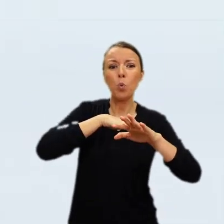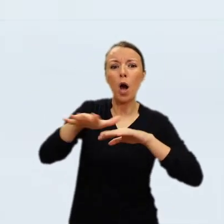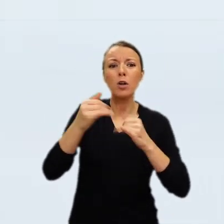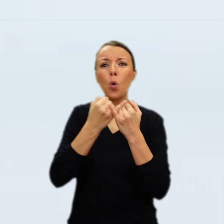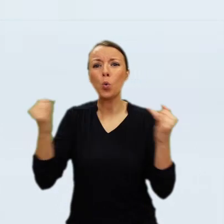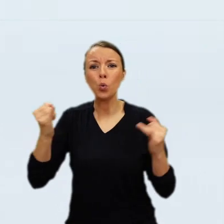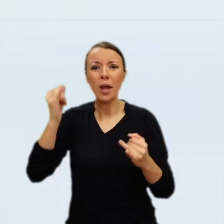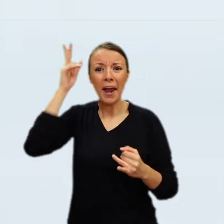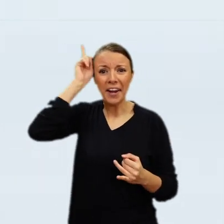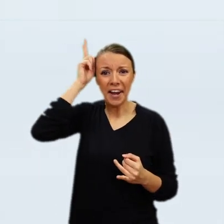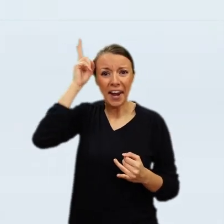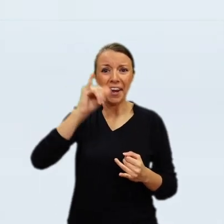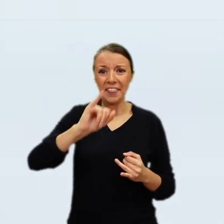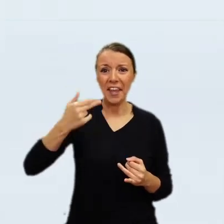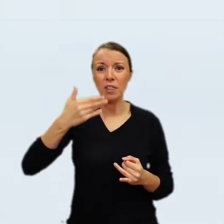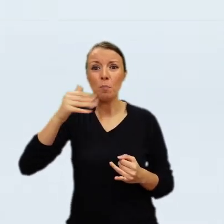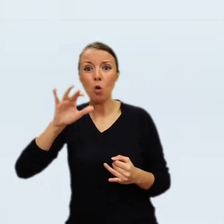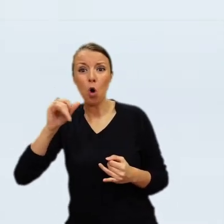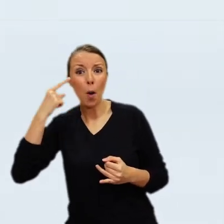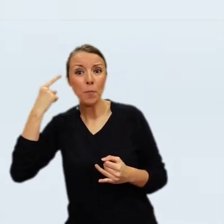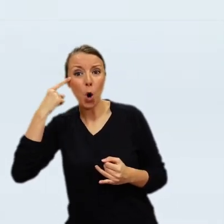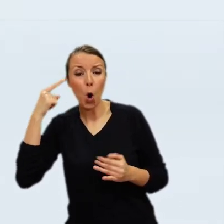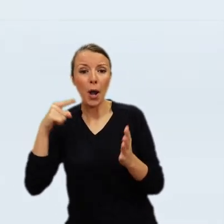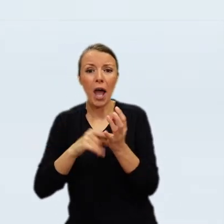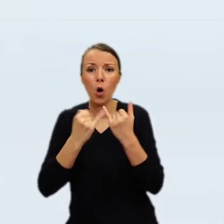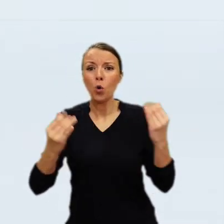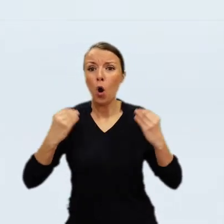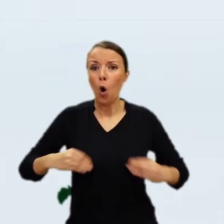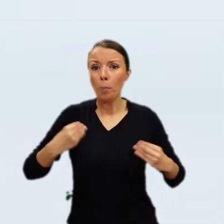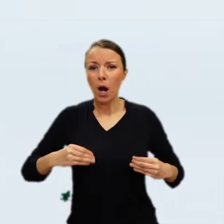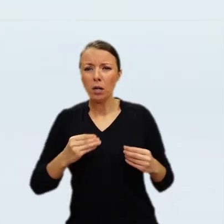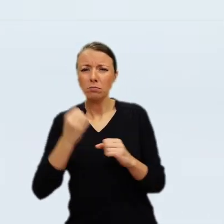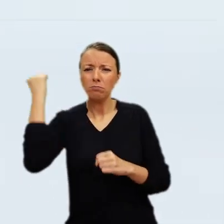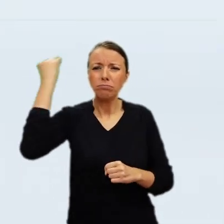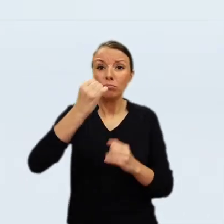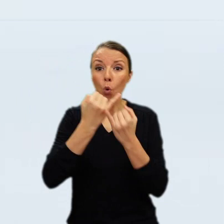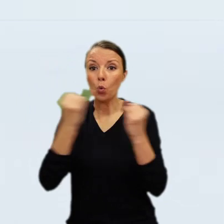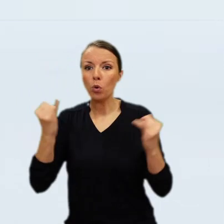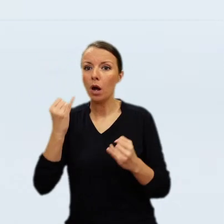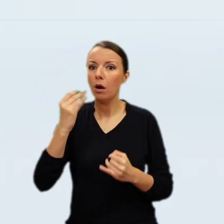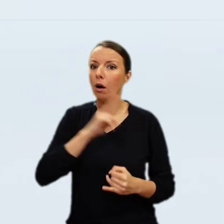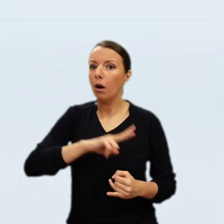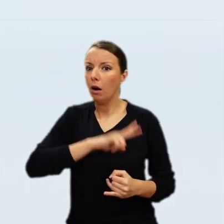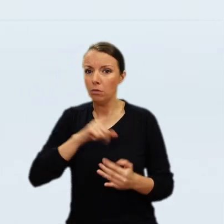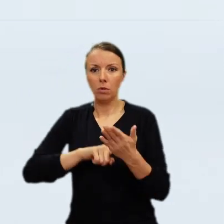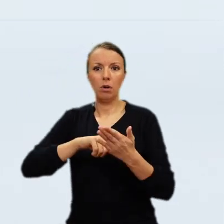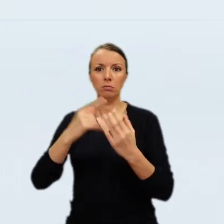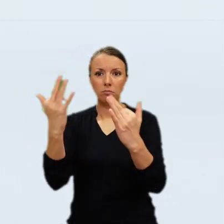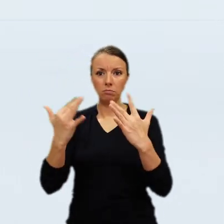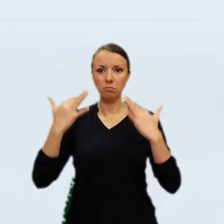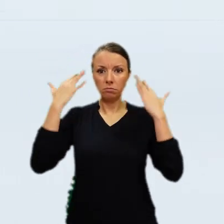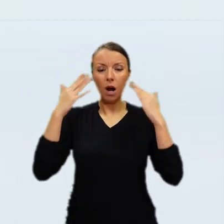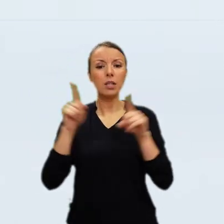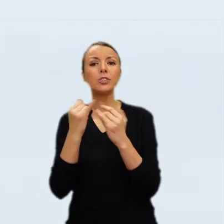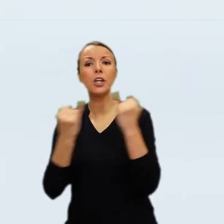Rembrandt was also inspired by many different sources. In the mid-1650s, Rembrandt produced some of